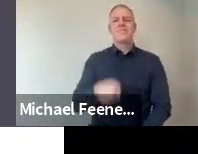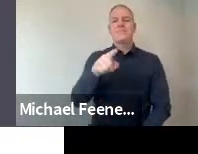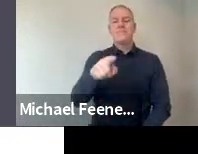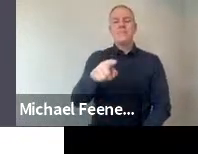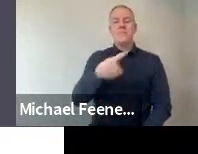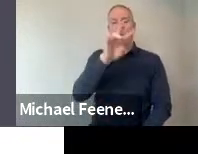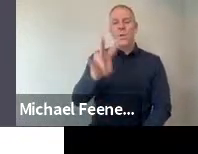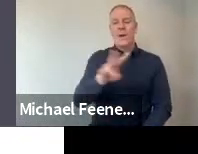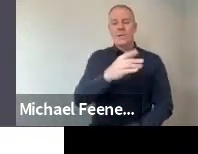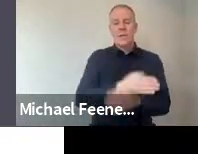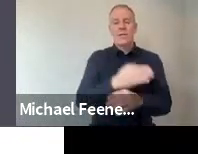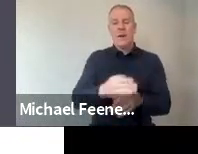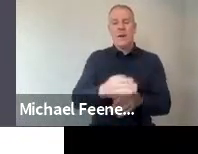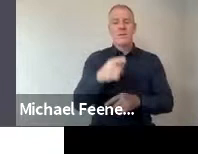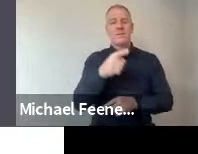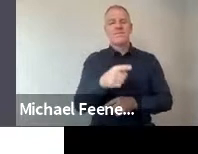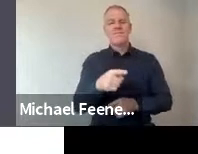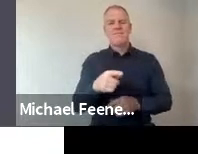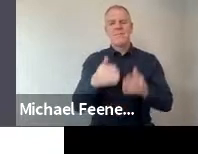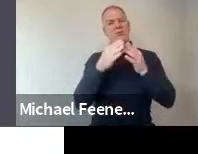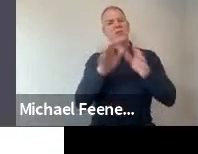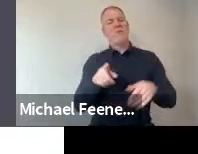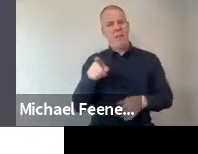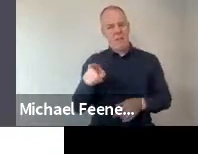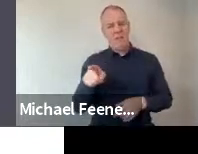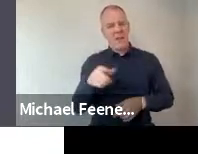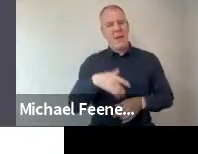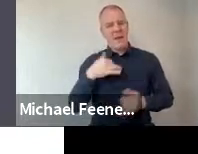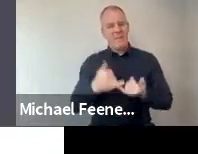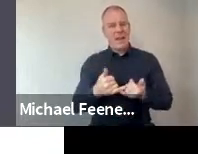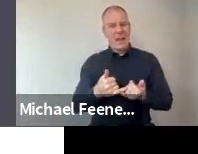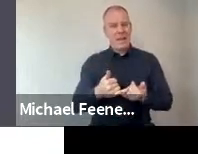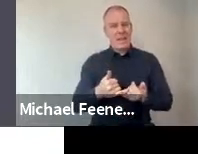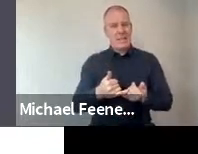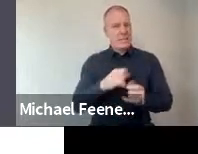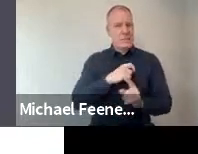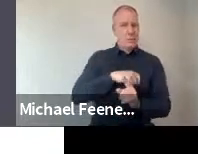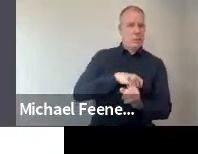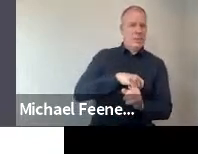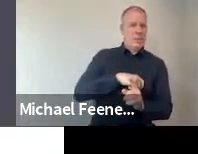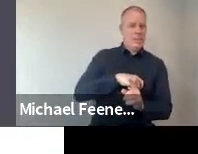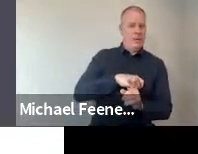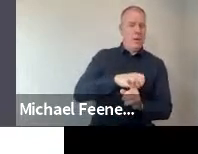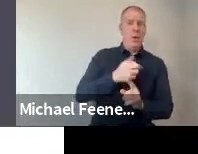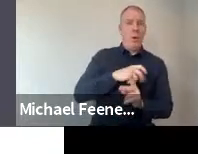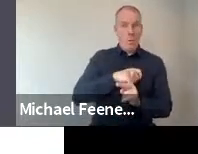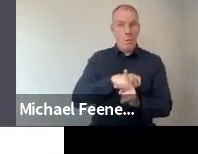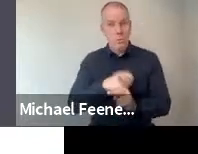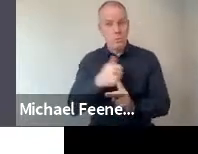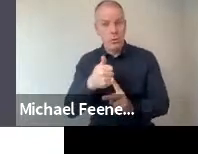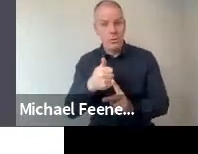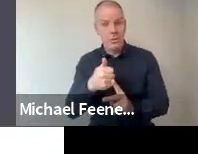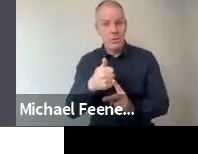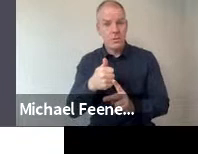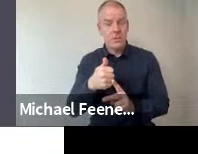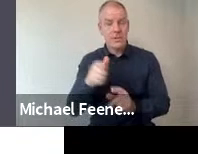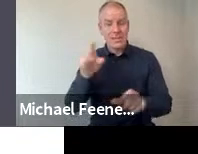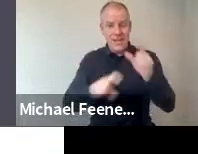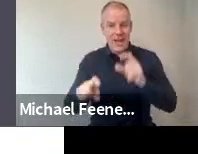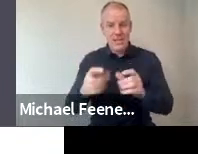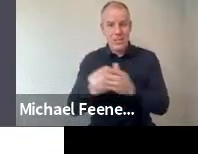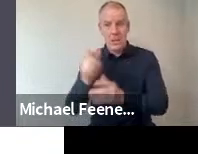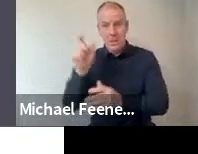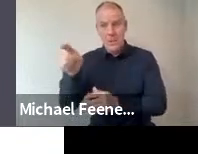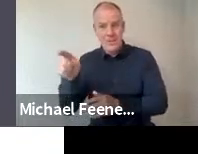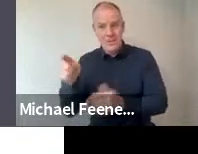questions we asked was, in general, would you say you distrust or trust science and scientists? And